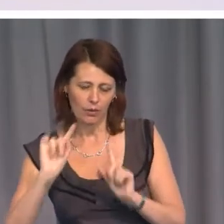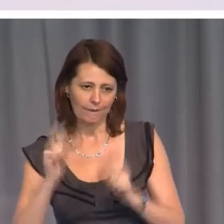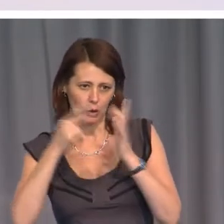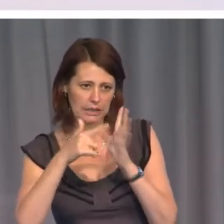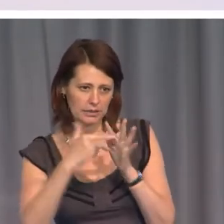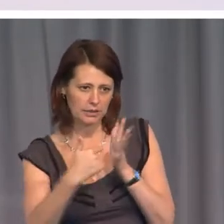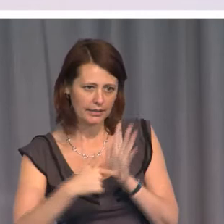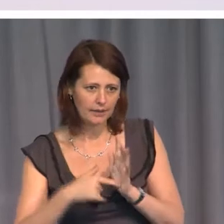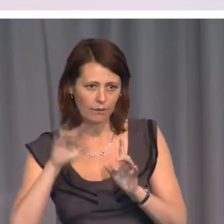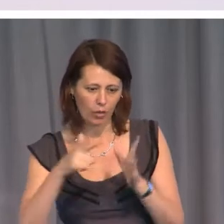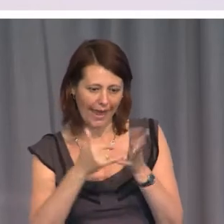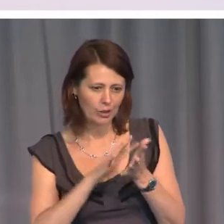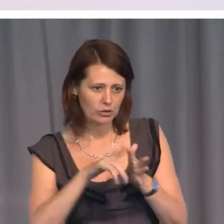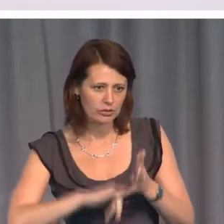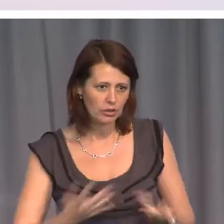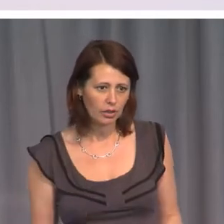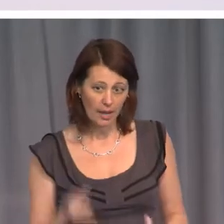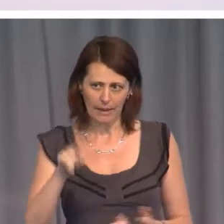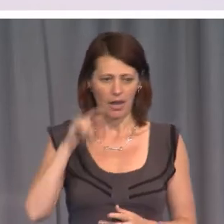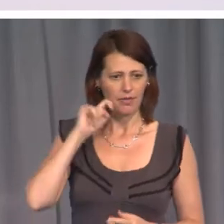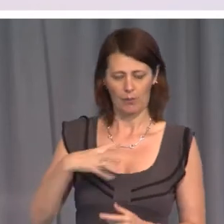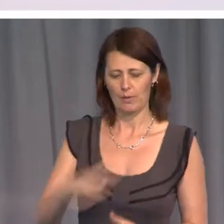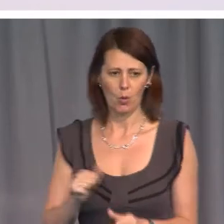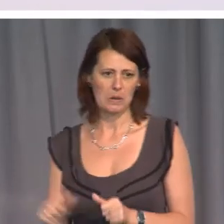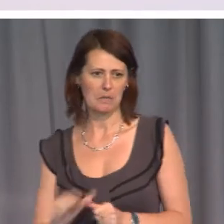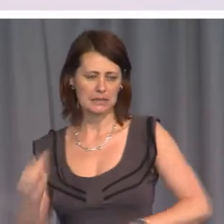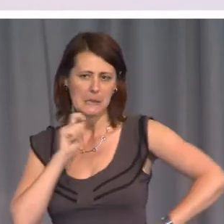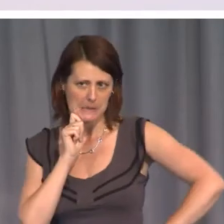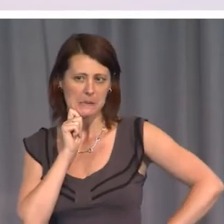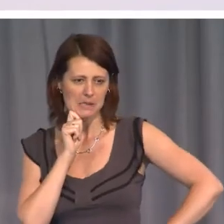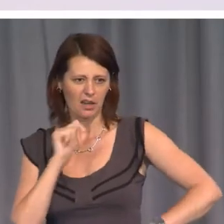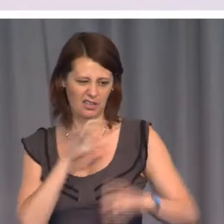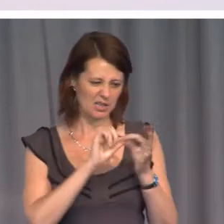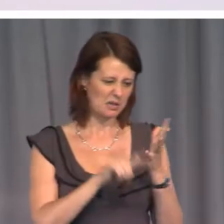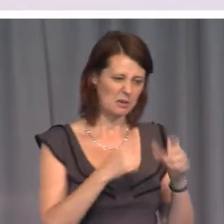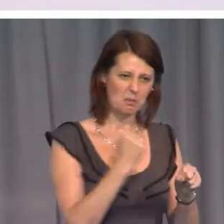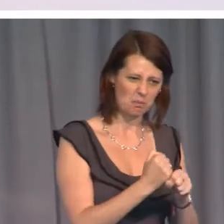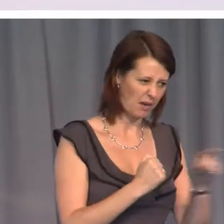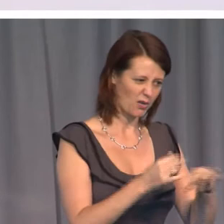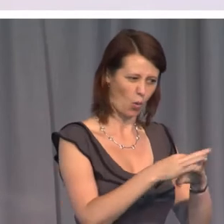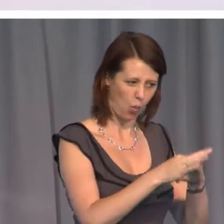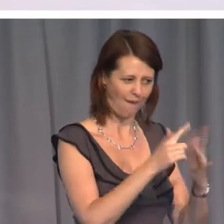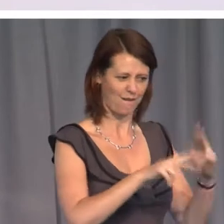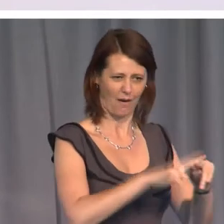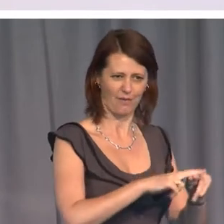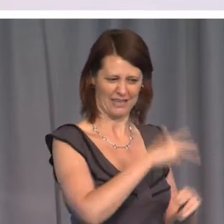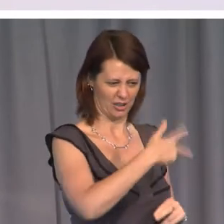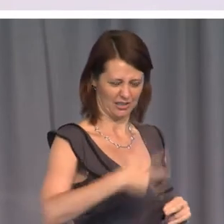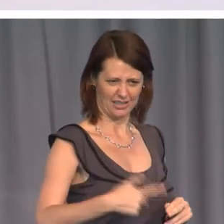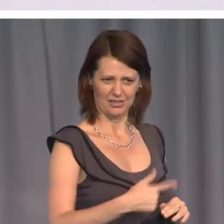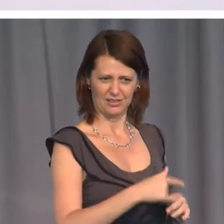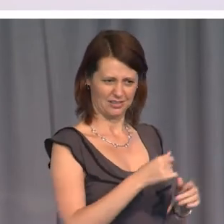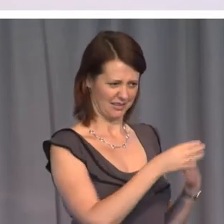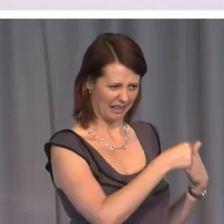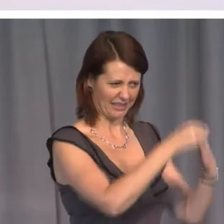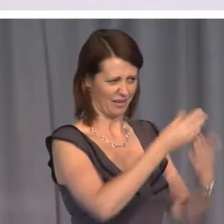That would probably be more defensible than bugging the wife of the Indonesian